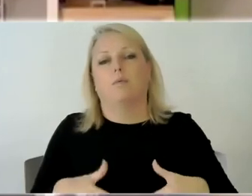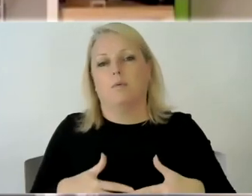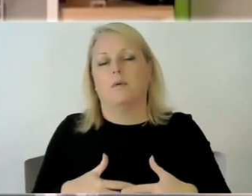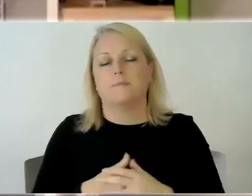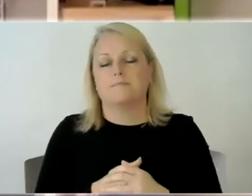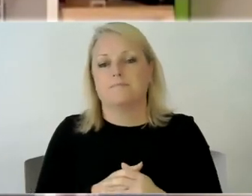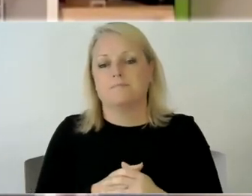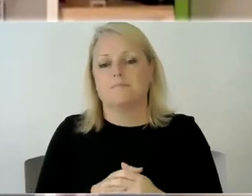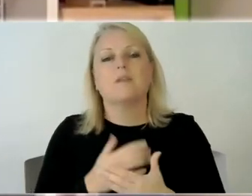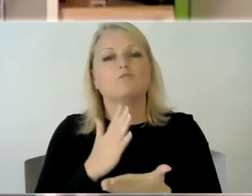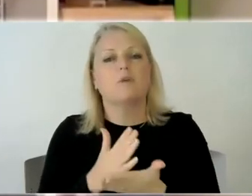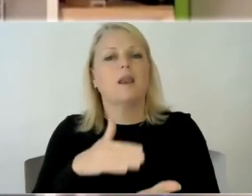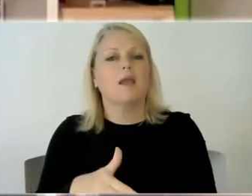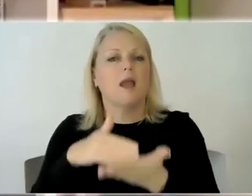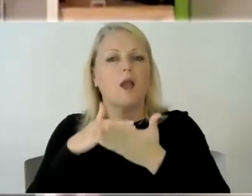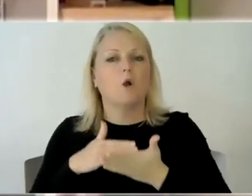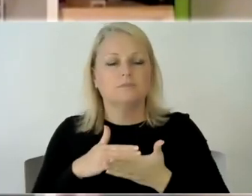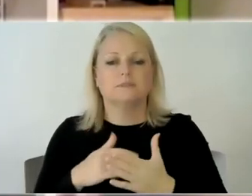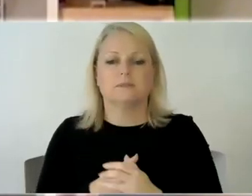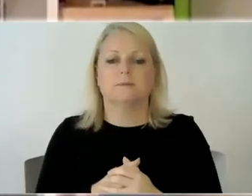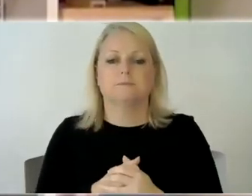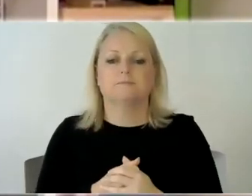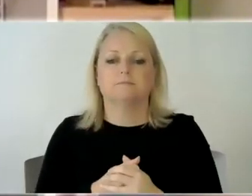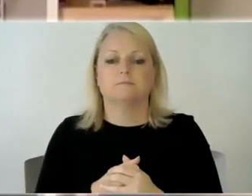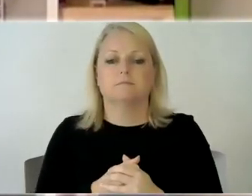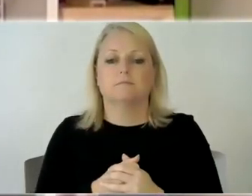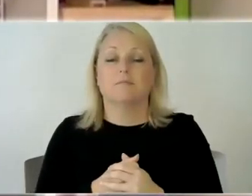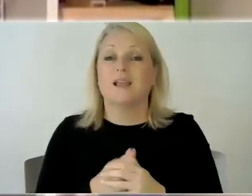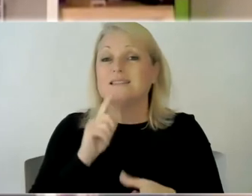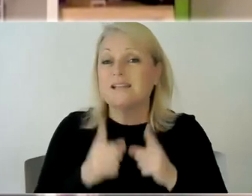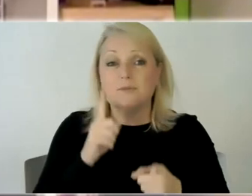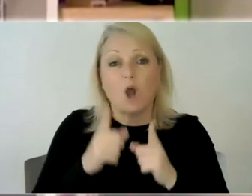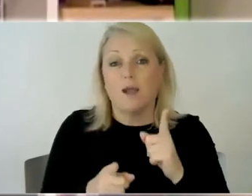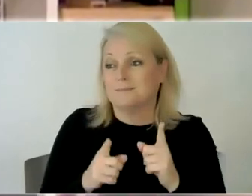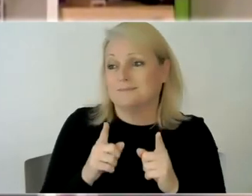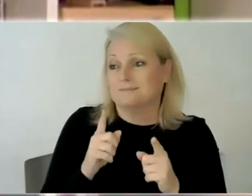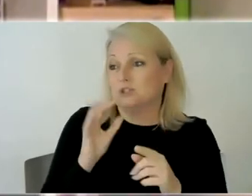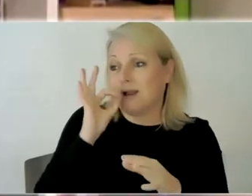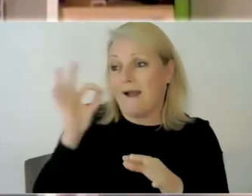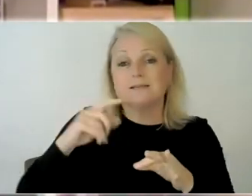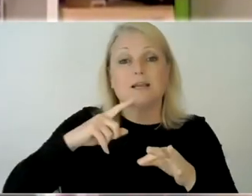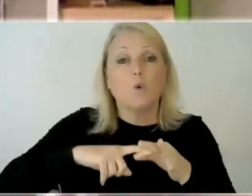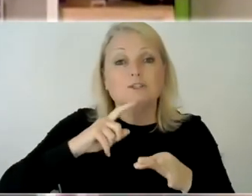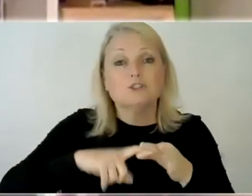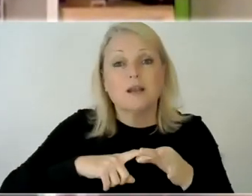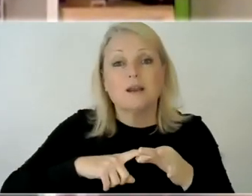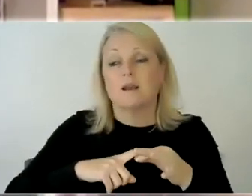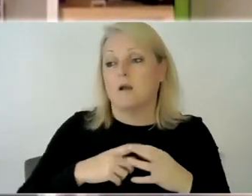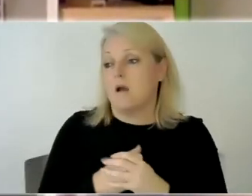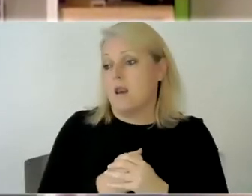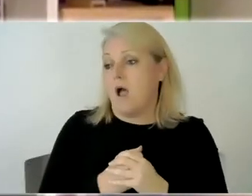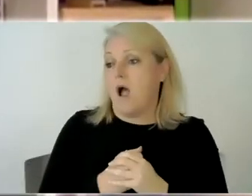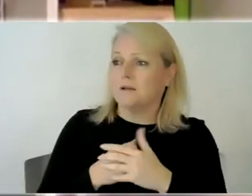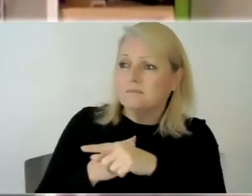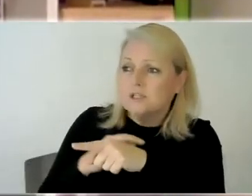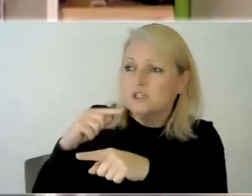whether it's just you know asking a question like oh has your son ever done this like what do